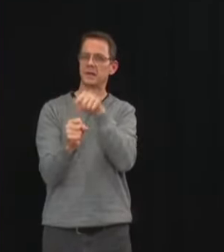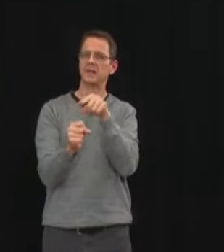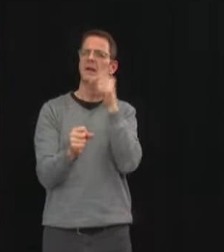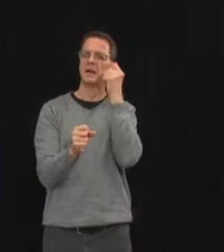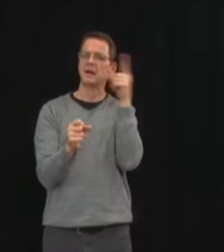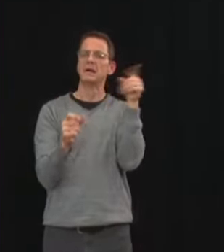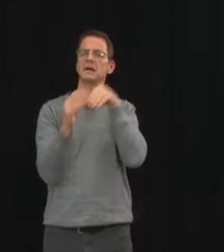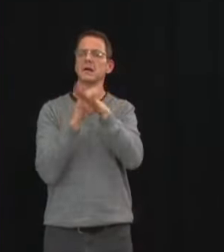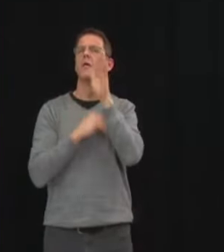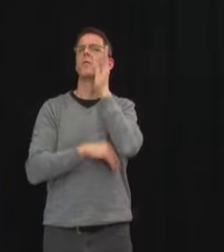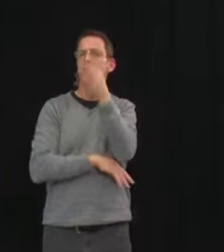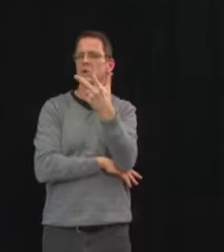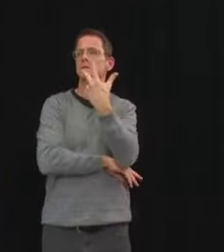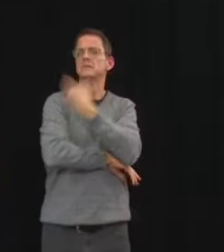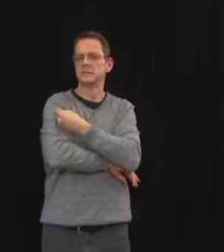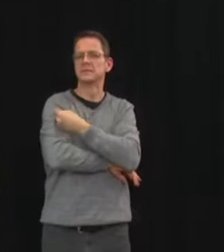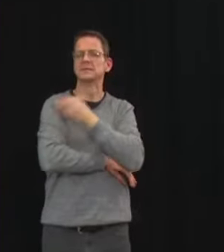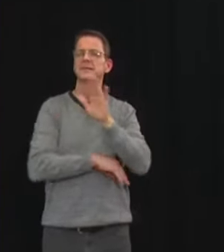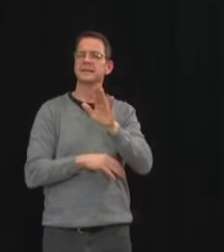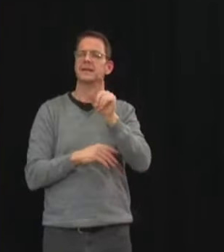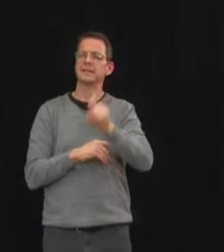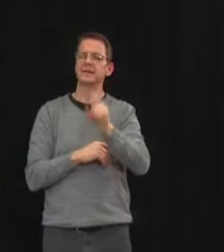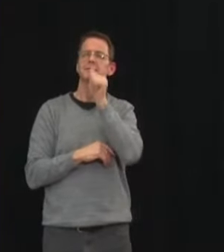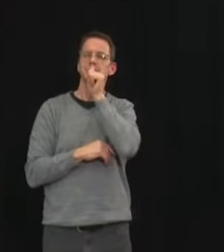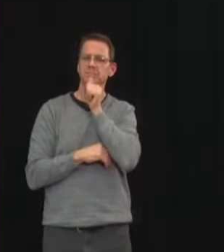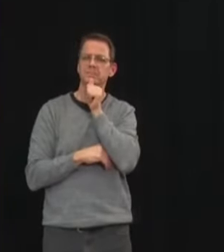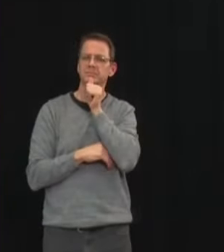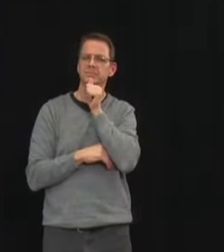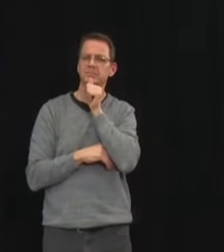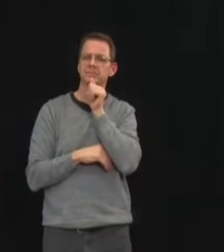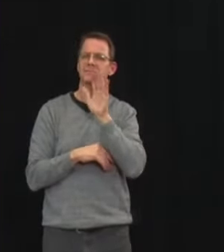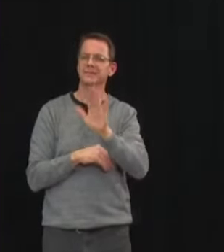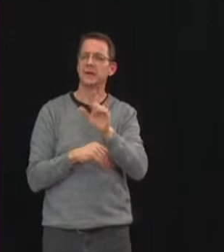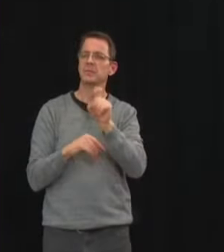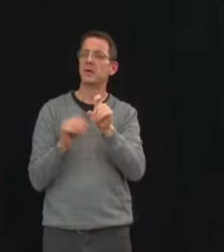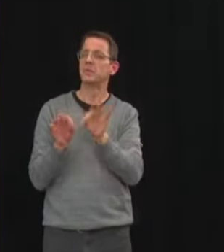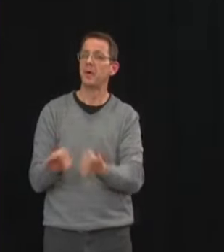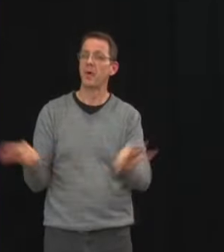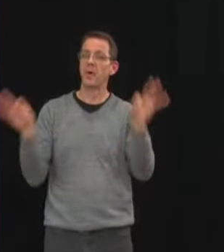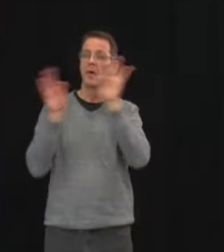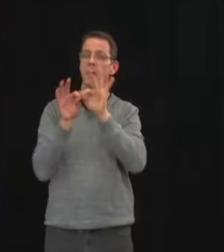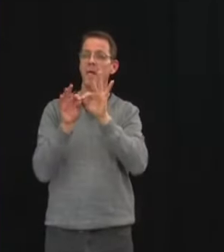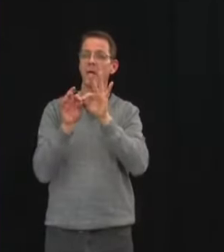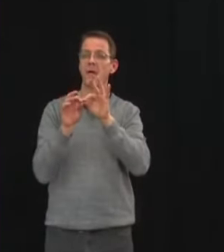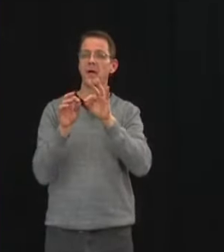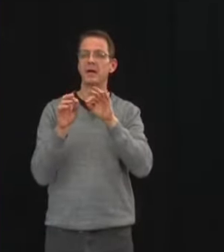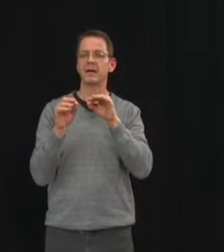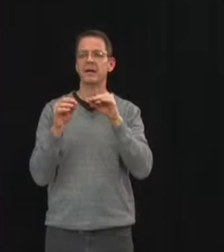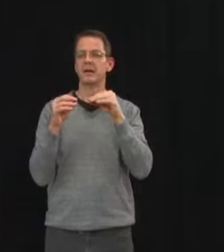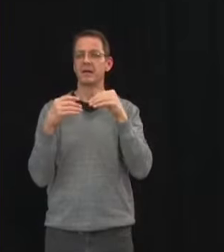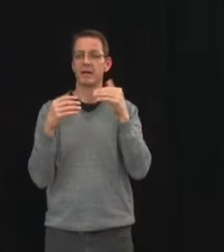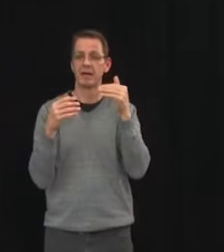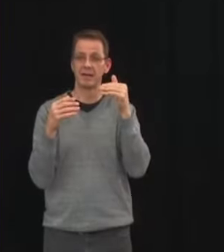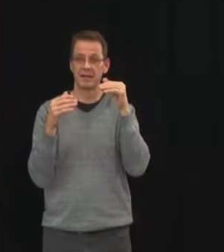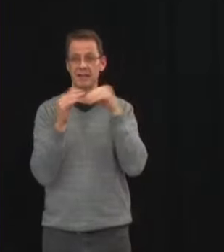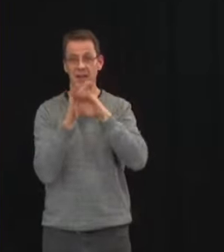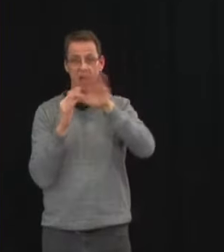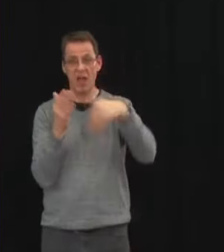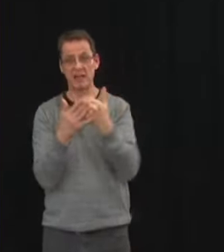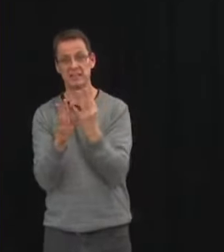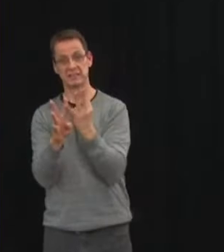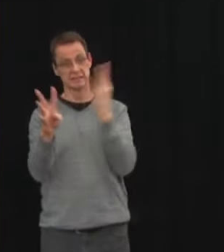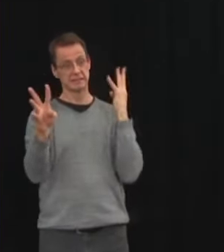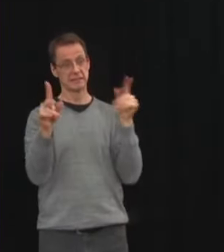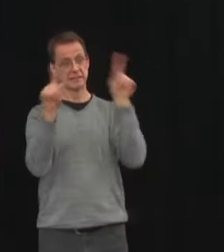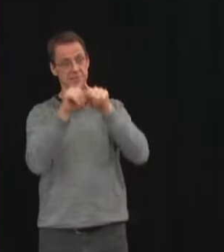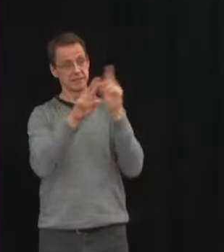the vaccine, we need to continue to ensure the health and well-being of one another. I ask all of you who have immunization appointments in